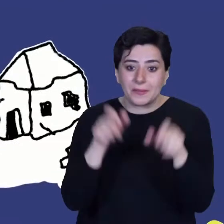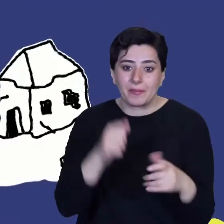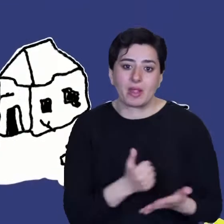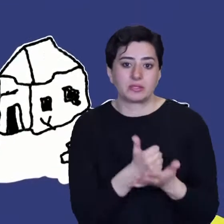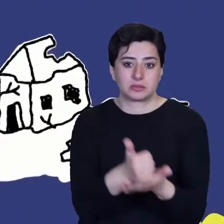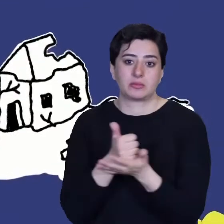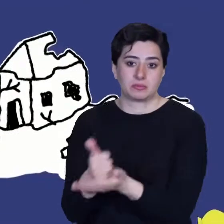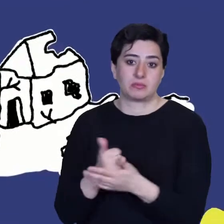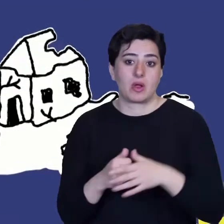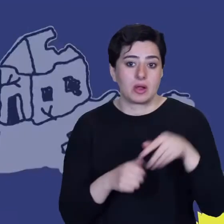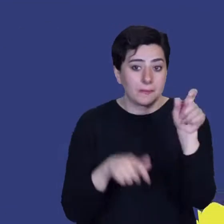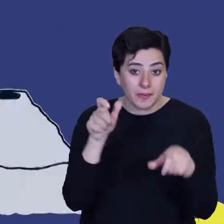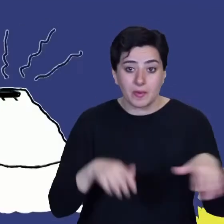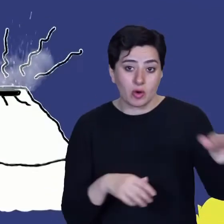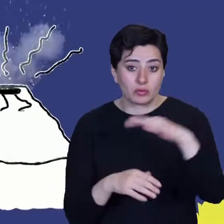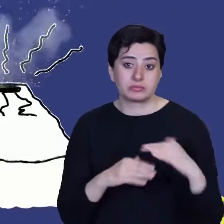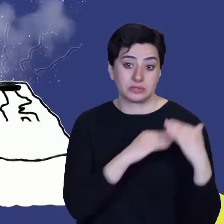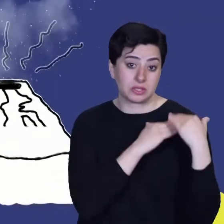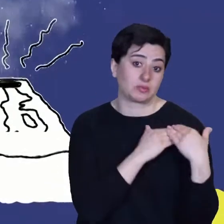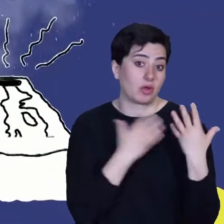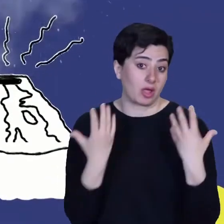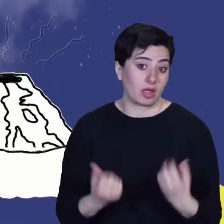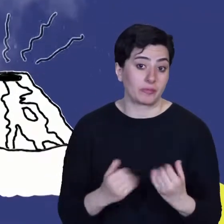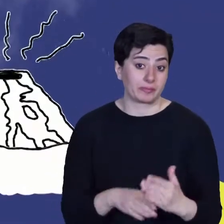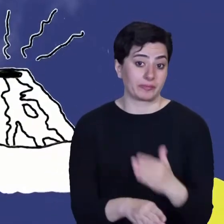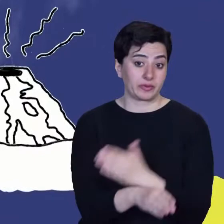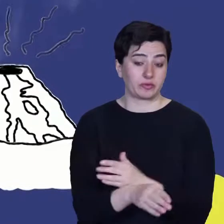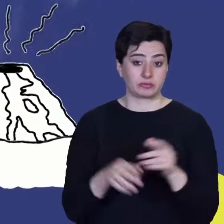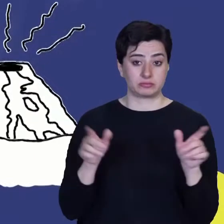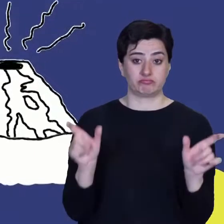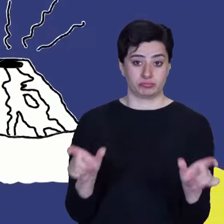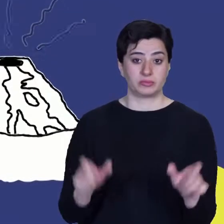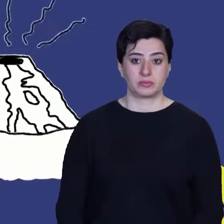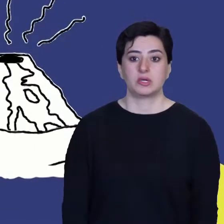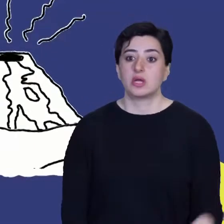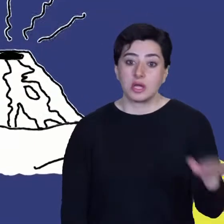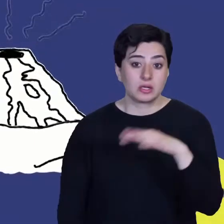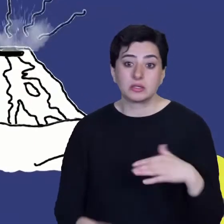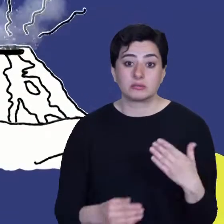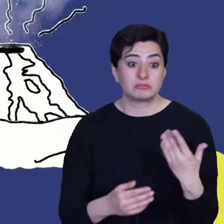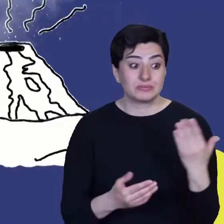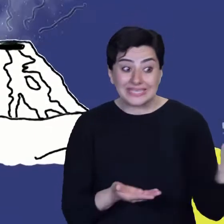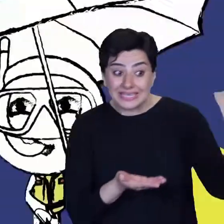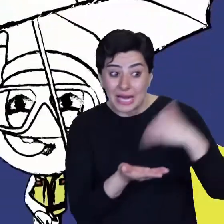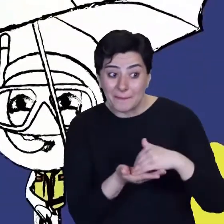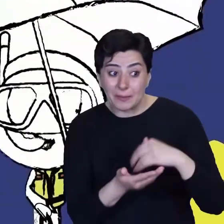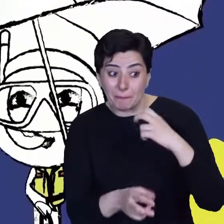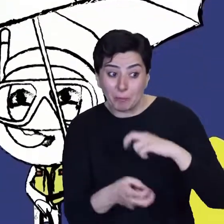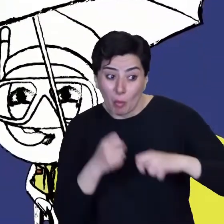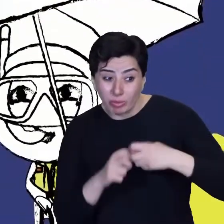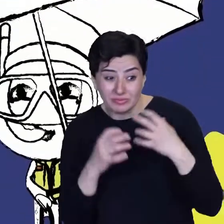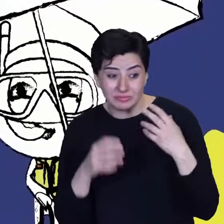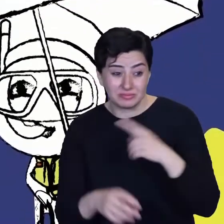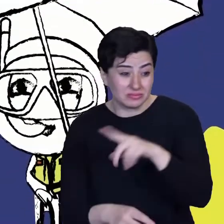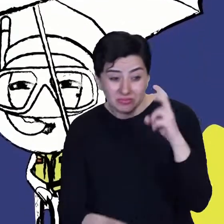This will help everyone to spot dangers, to prepare for hazards and prevent them from becoming disasters and to keep themselves,